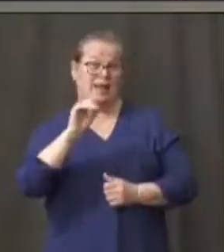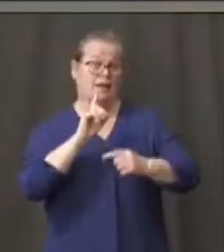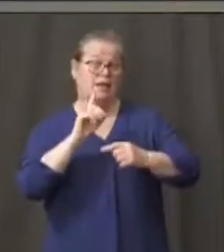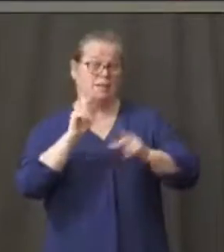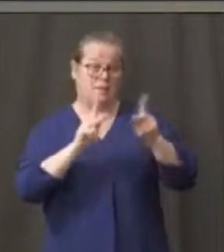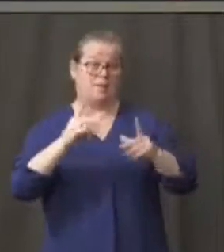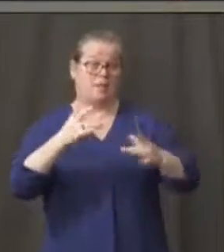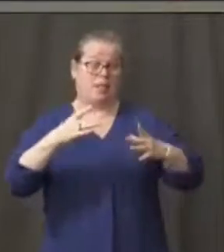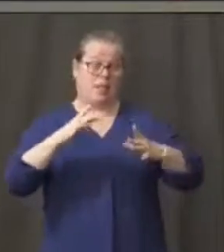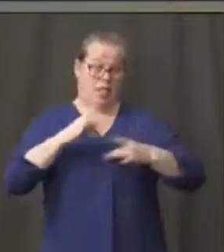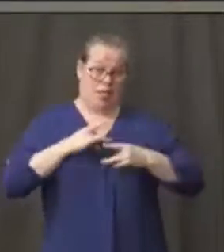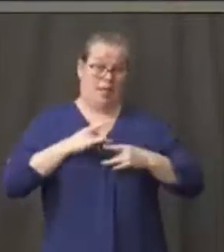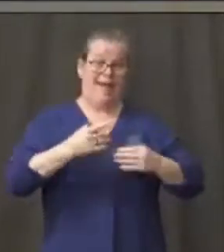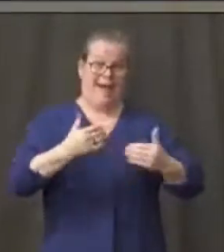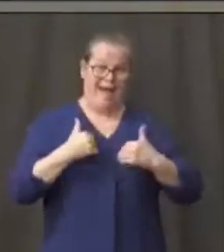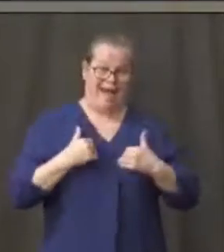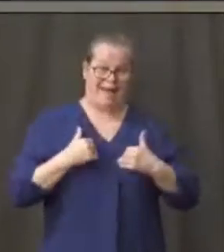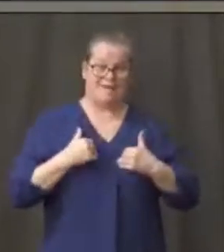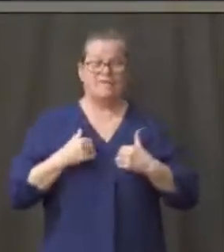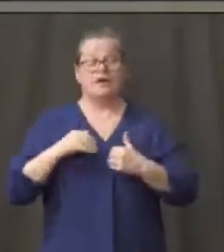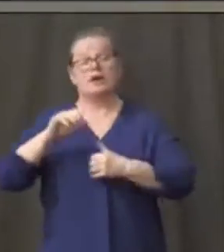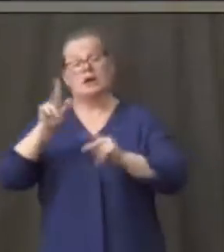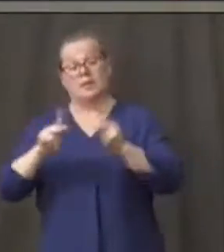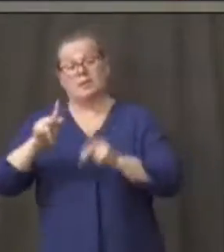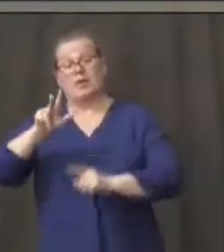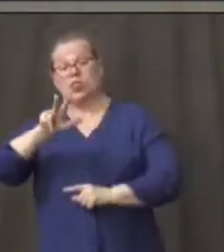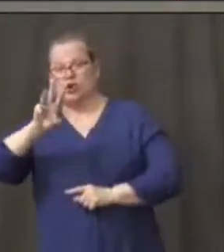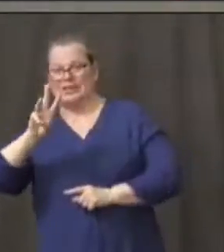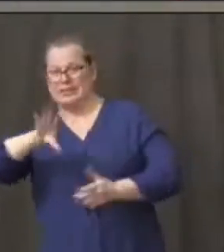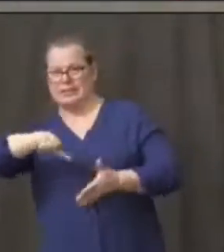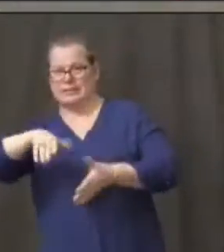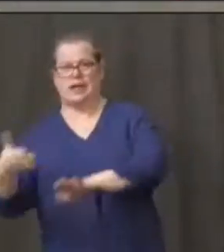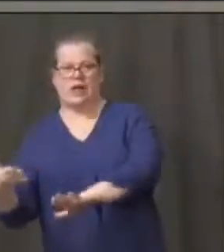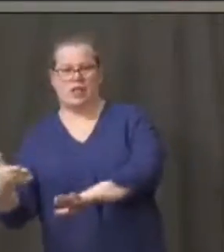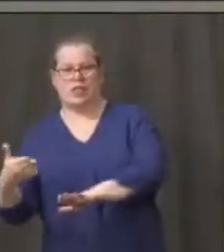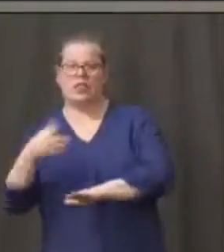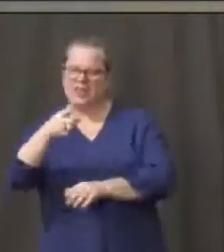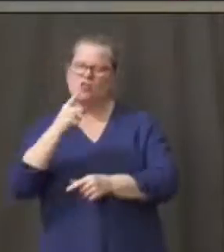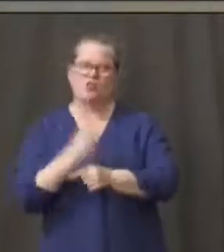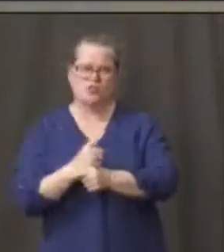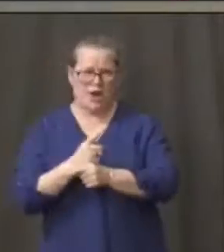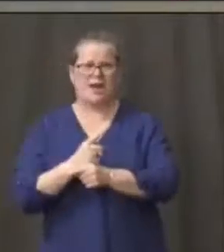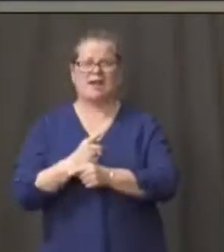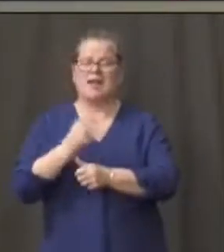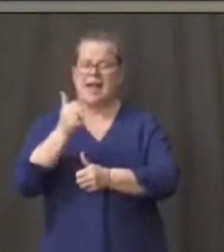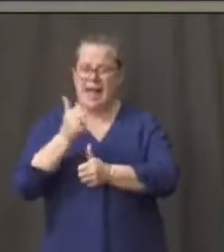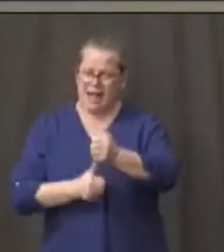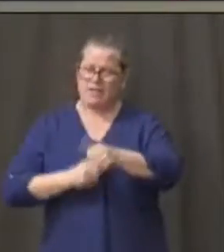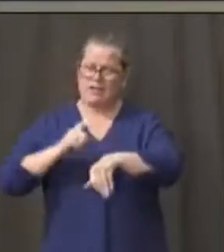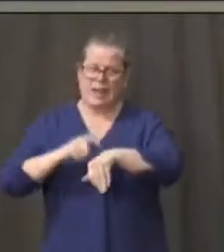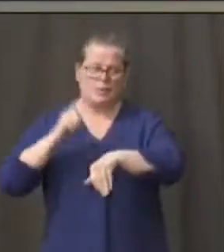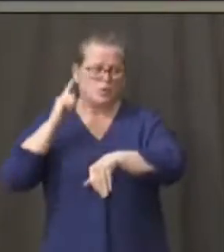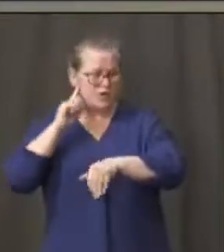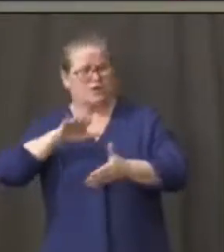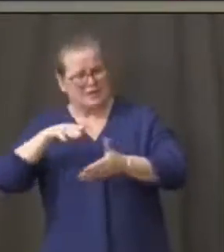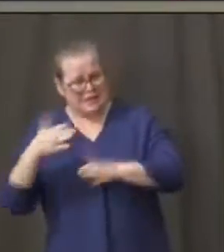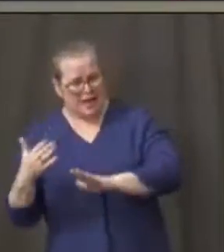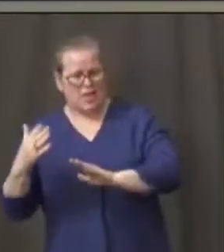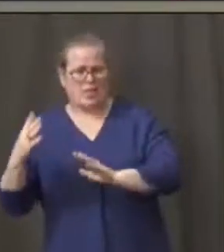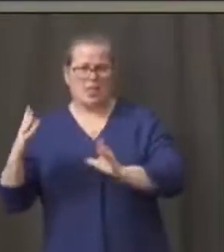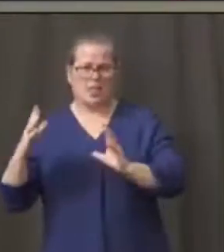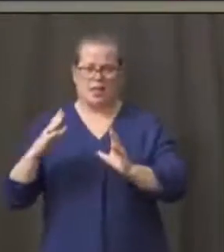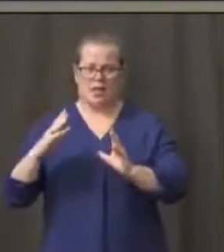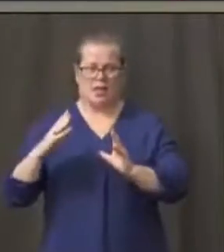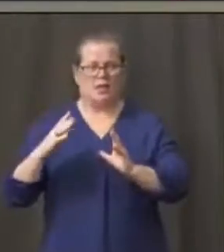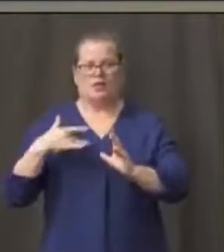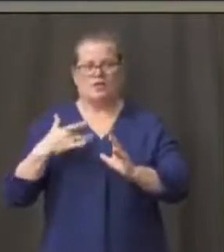deaths. And those deaths, you hit it spot on. Every one of those deaths cuts to your core because it's a member